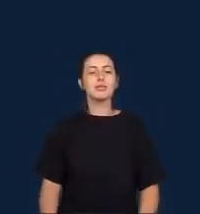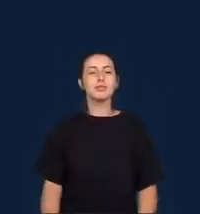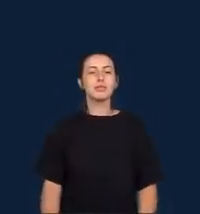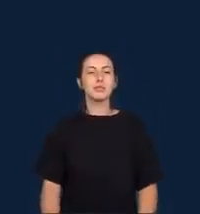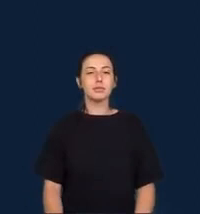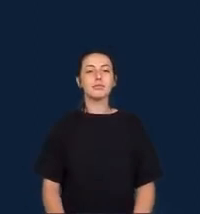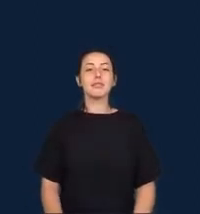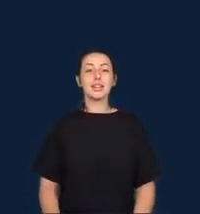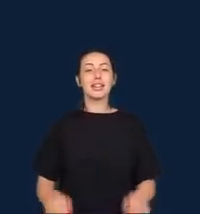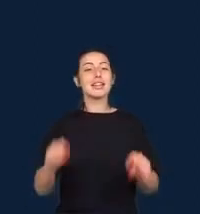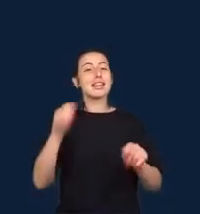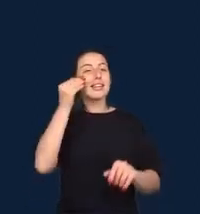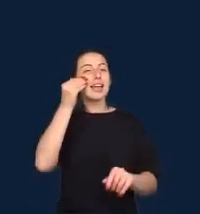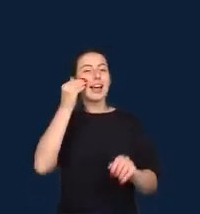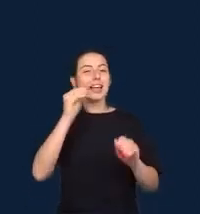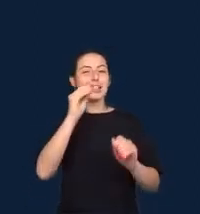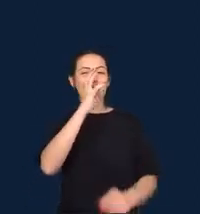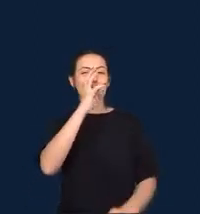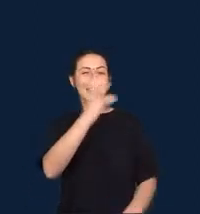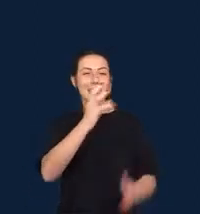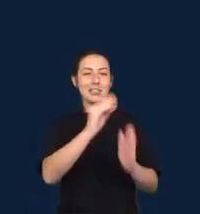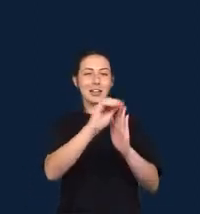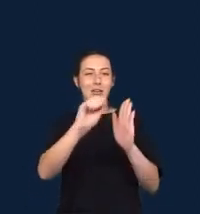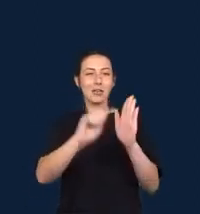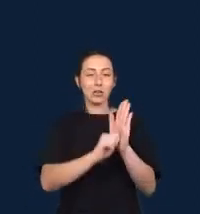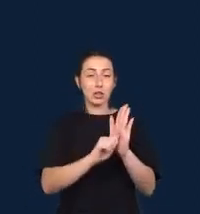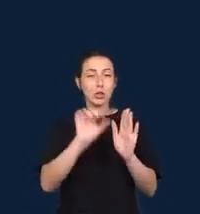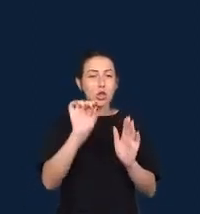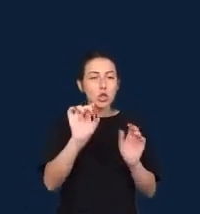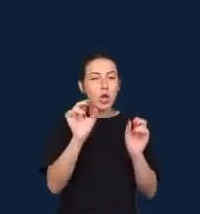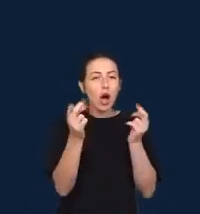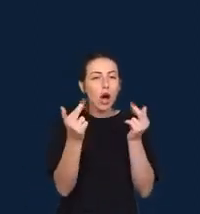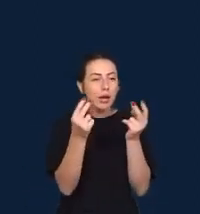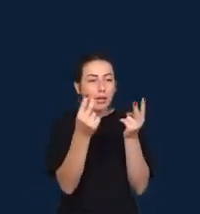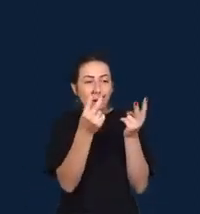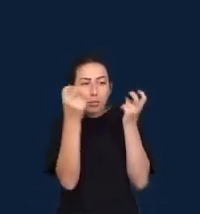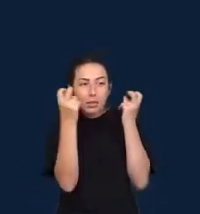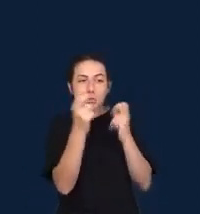their outputs and their reactions to user actions.